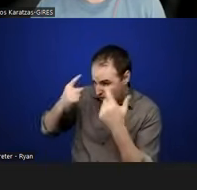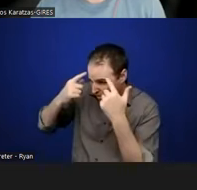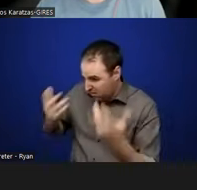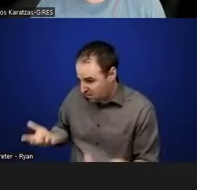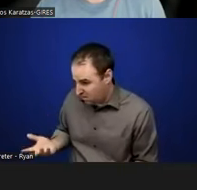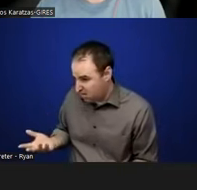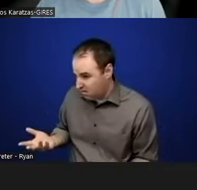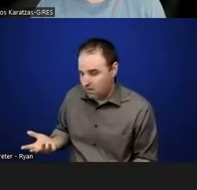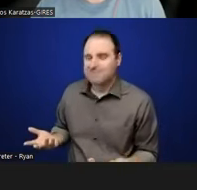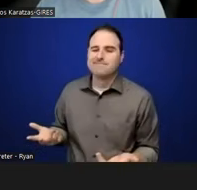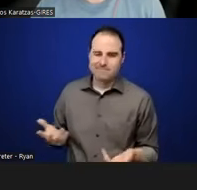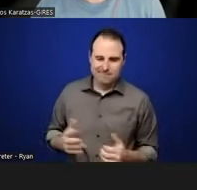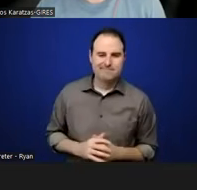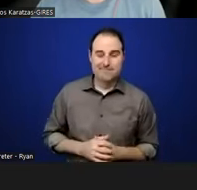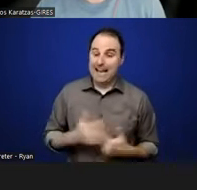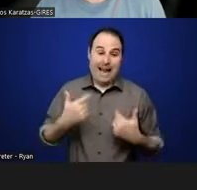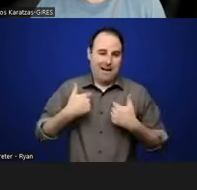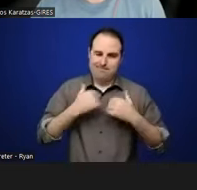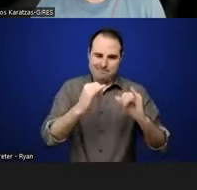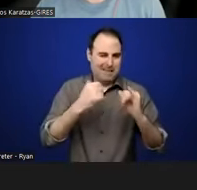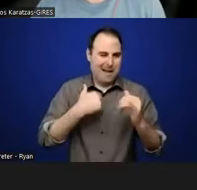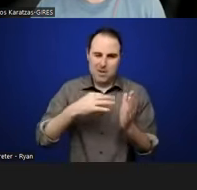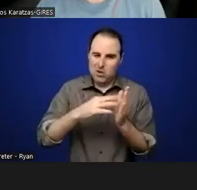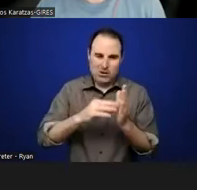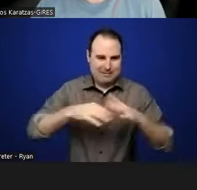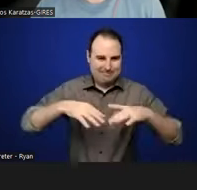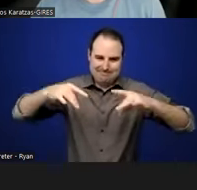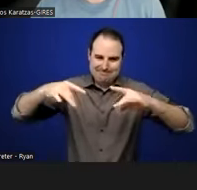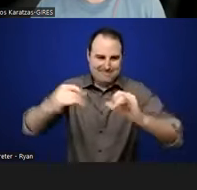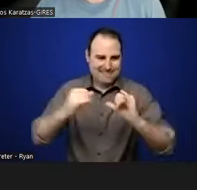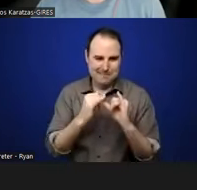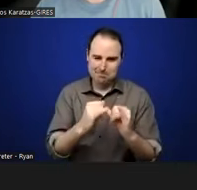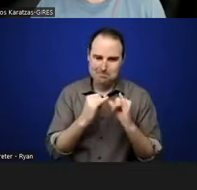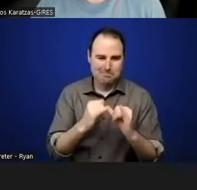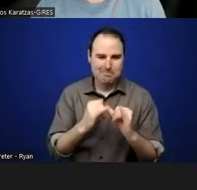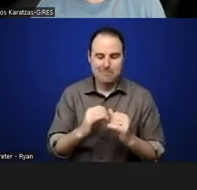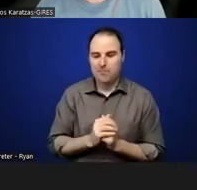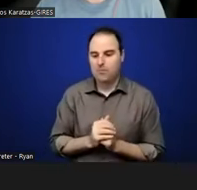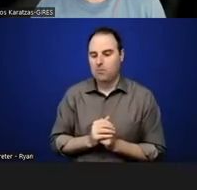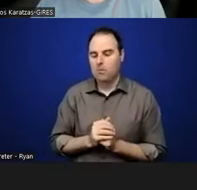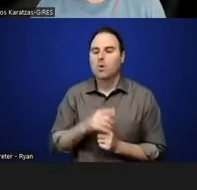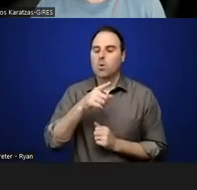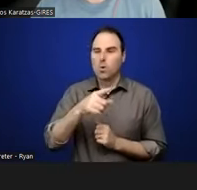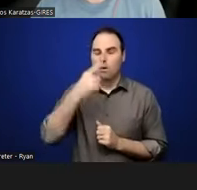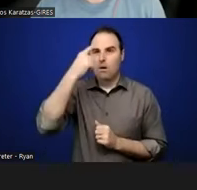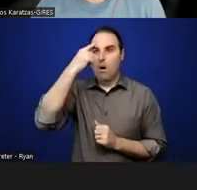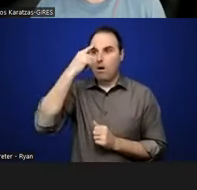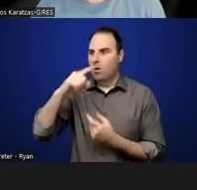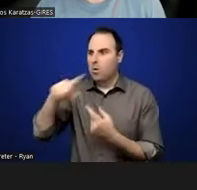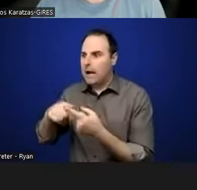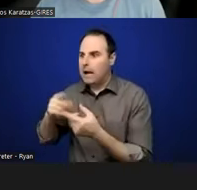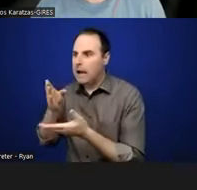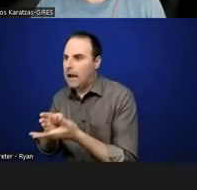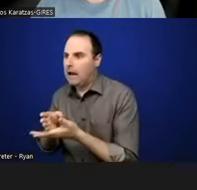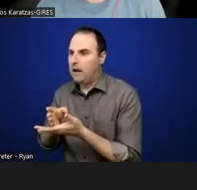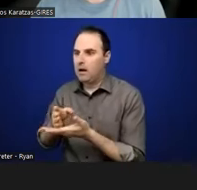but maybe, yeah. And I'm like learning alongside you, right? And it's like, instead of saying, when does this end, right? But trying to find the time